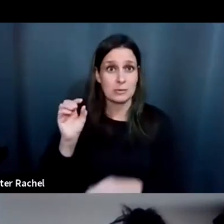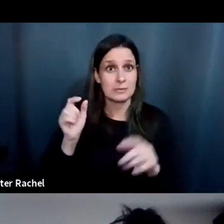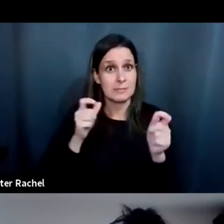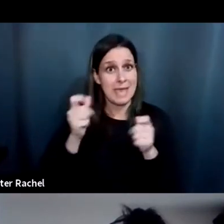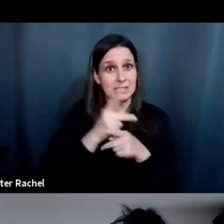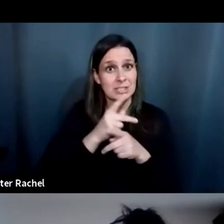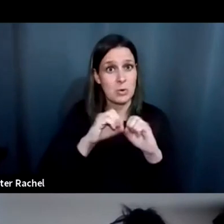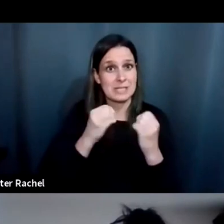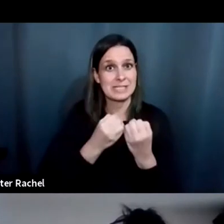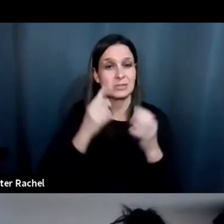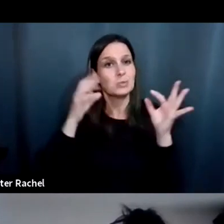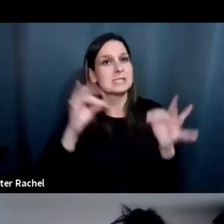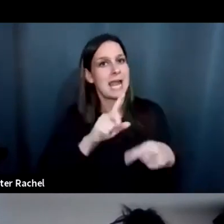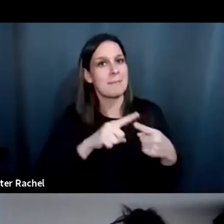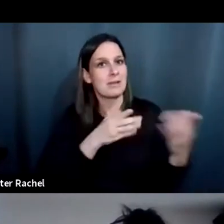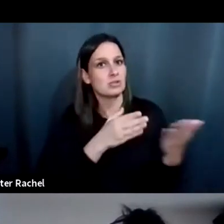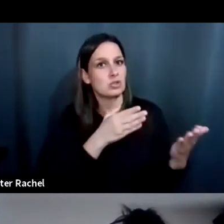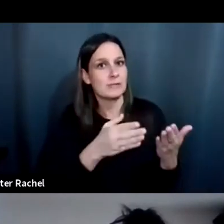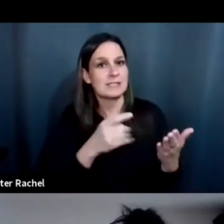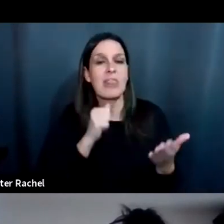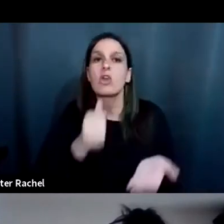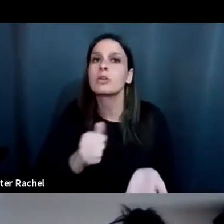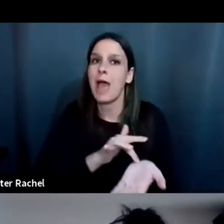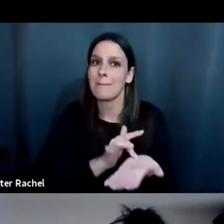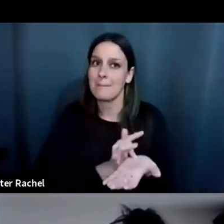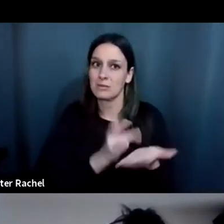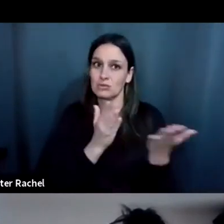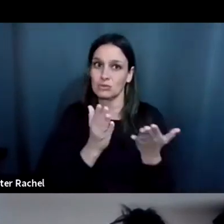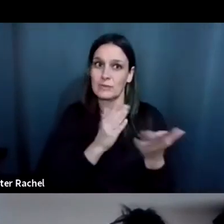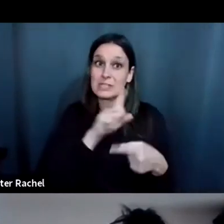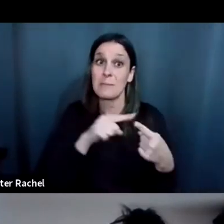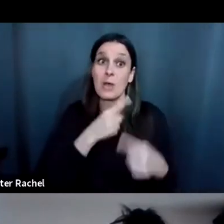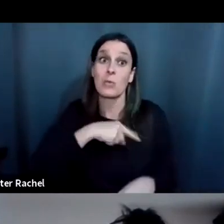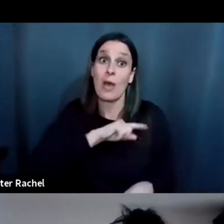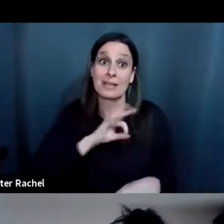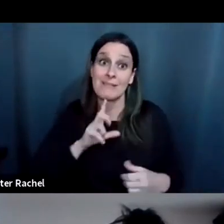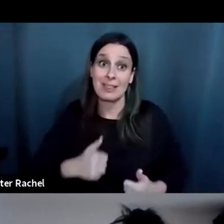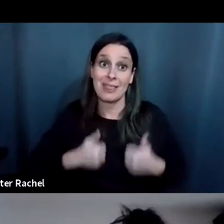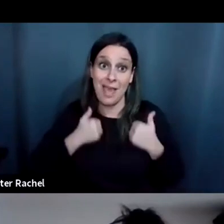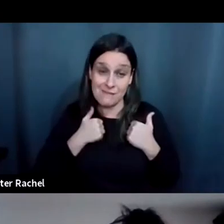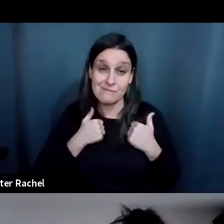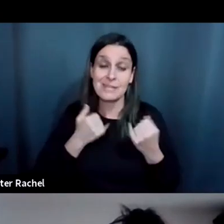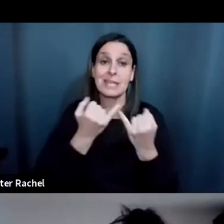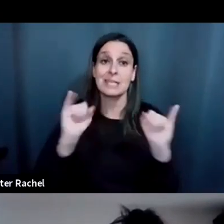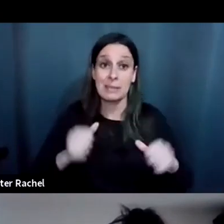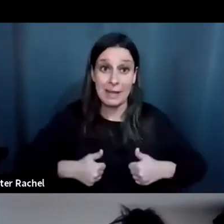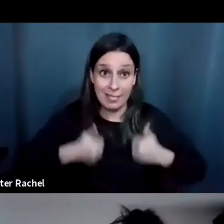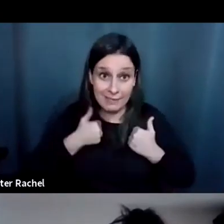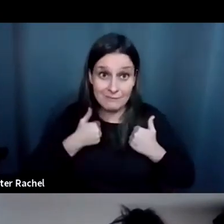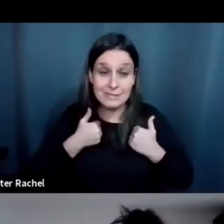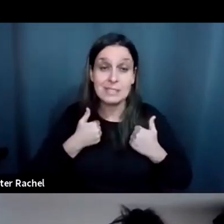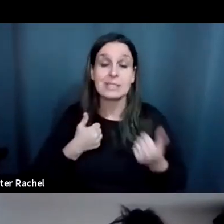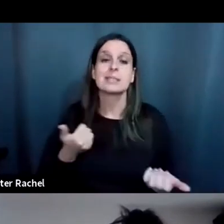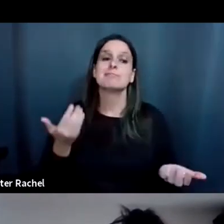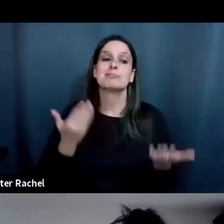decisions about services that are not medical, that are about quality of life and independent living. And we